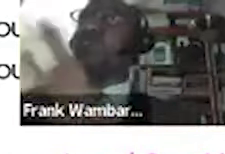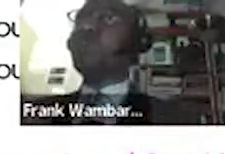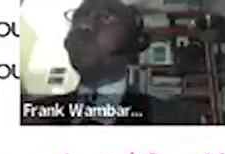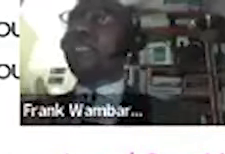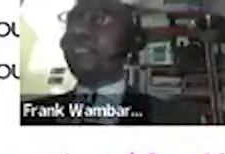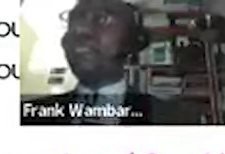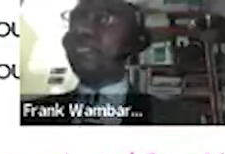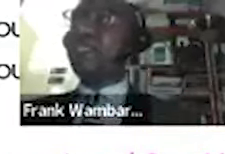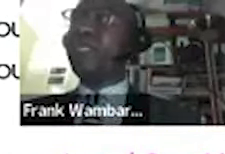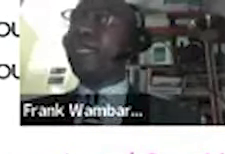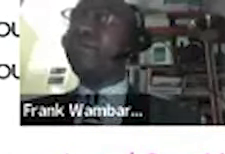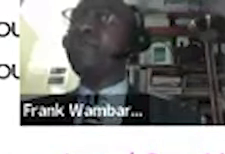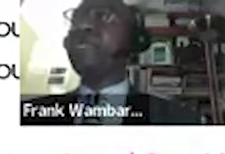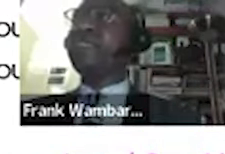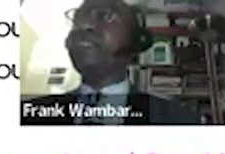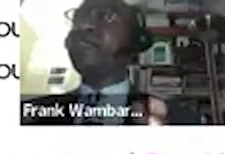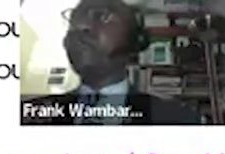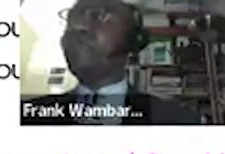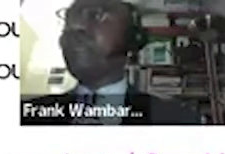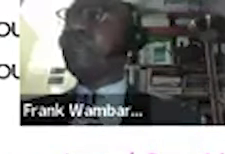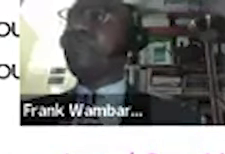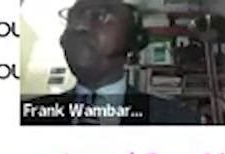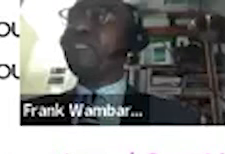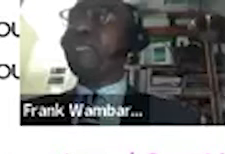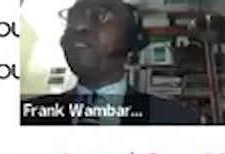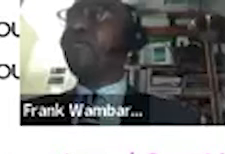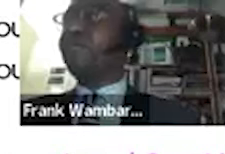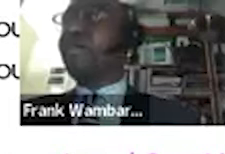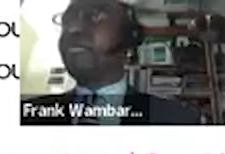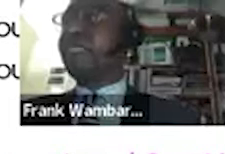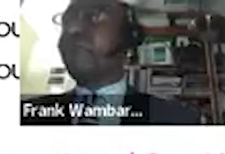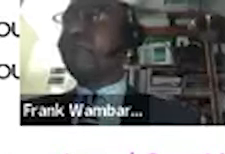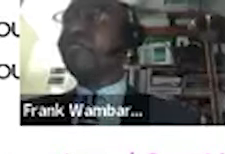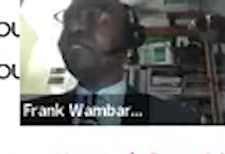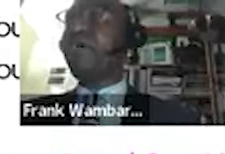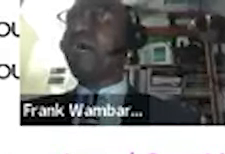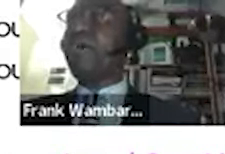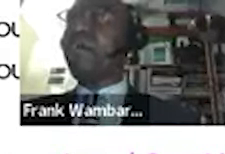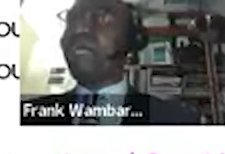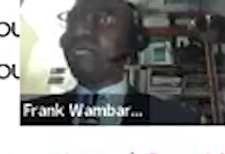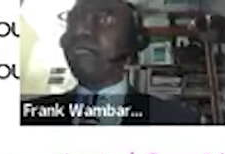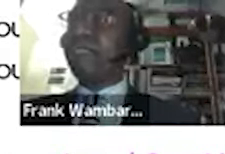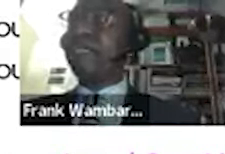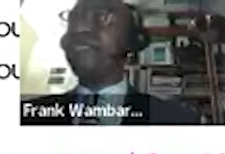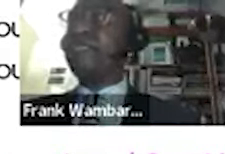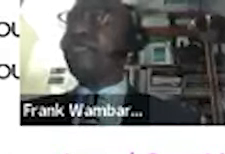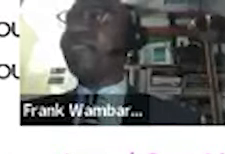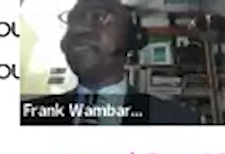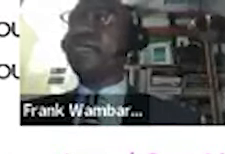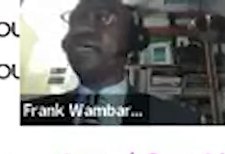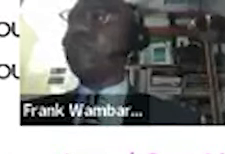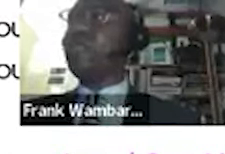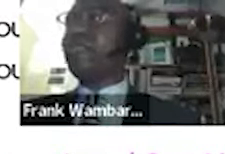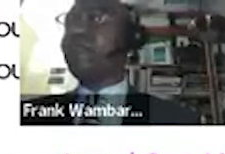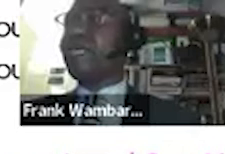but they could go to other cities in uk that they could be able to afford the rent for 400 pound per month and they